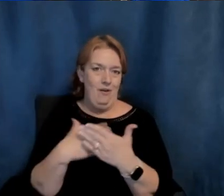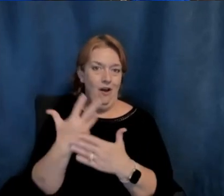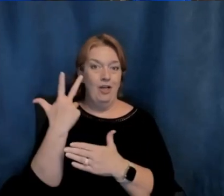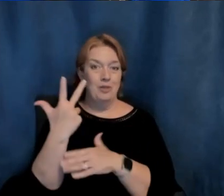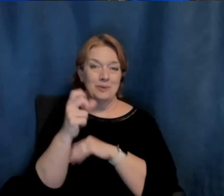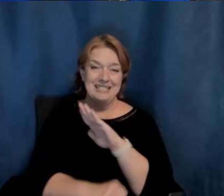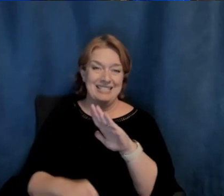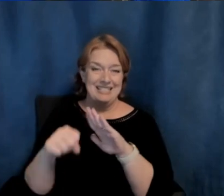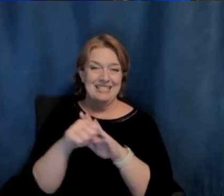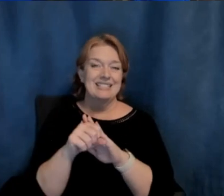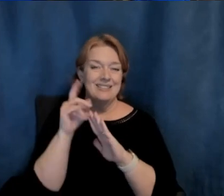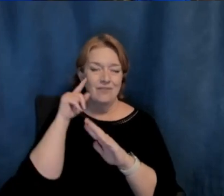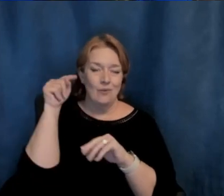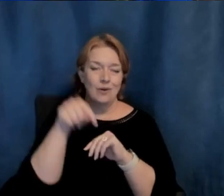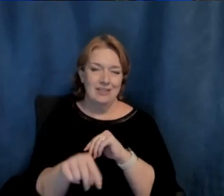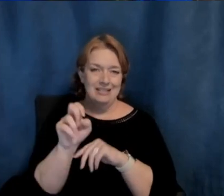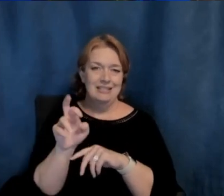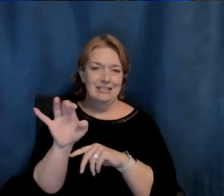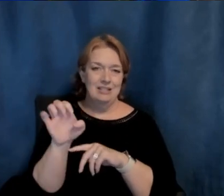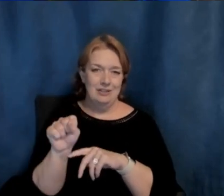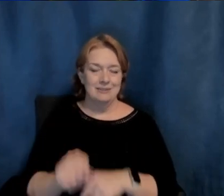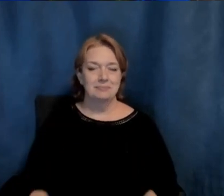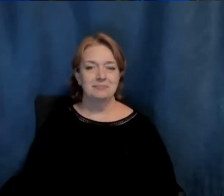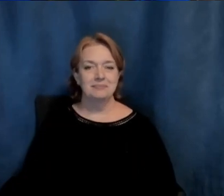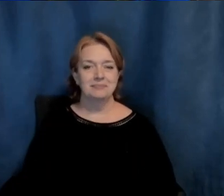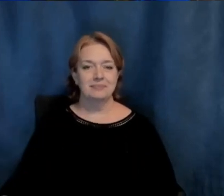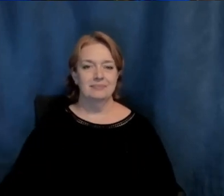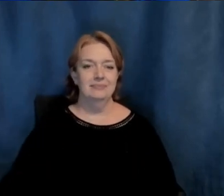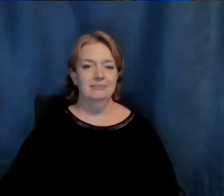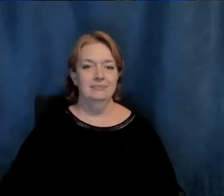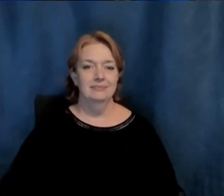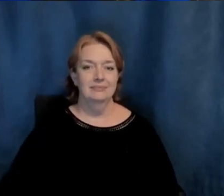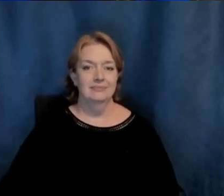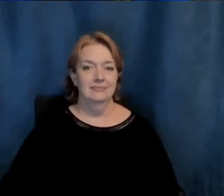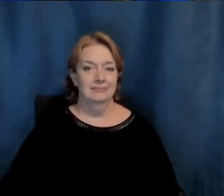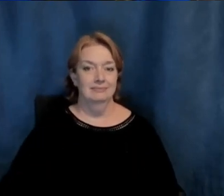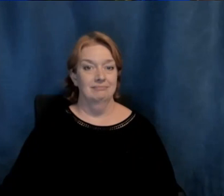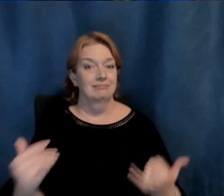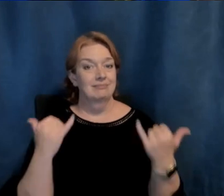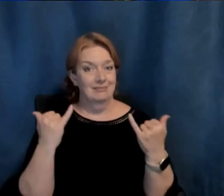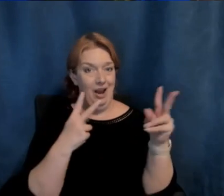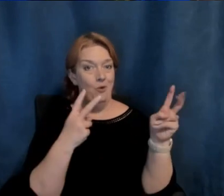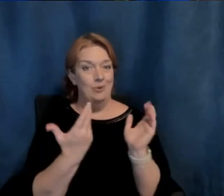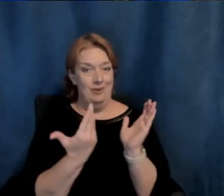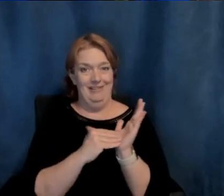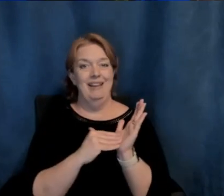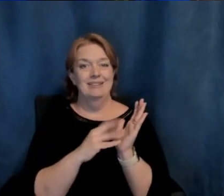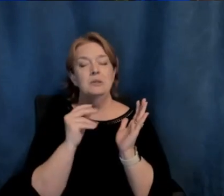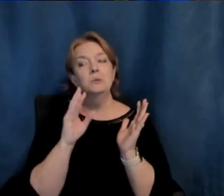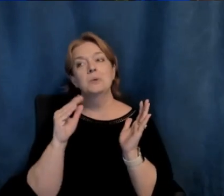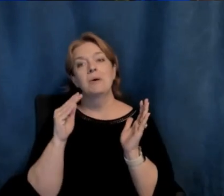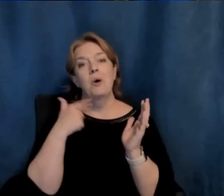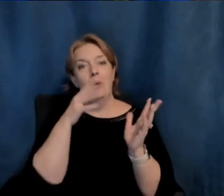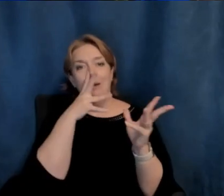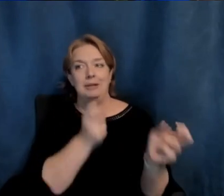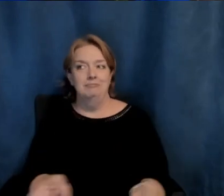date of this series. And this has been recorded, so we'll get online within the next few days.